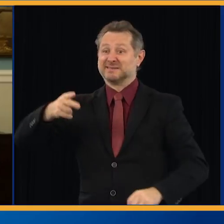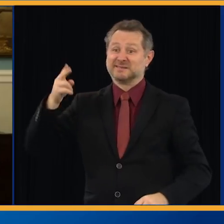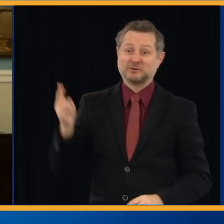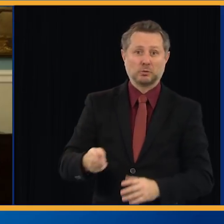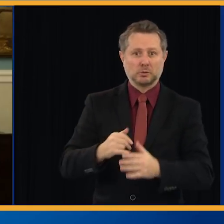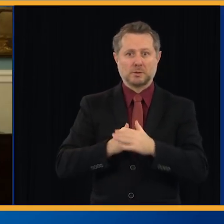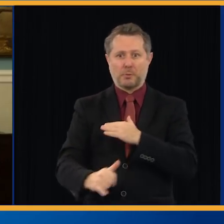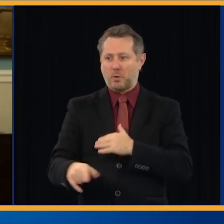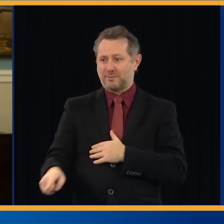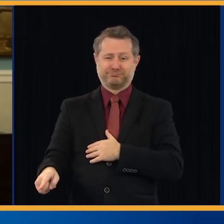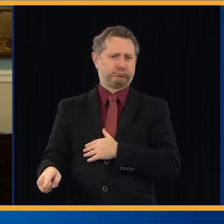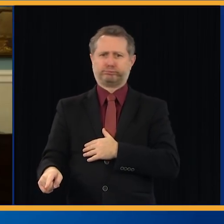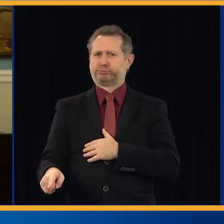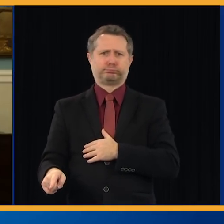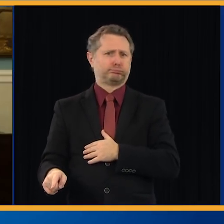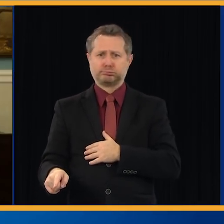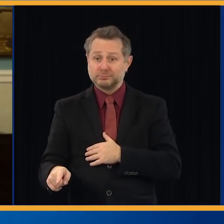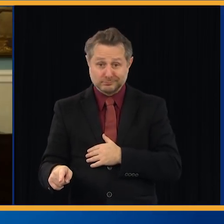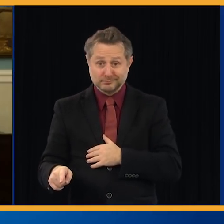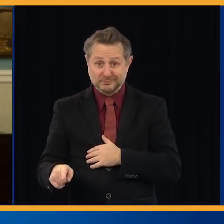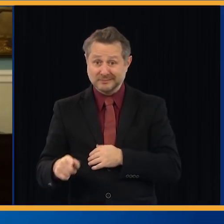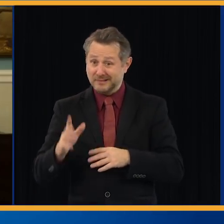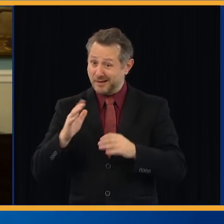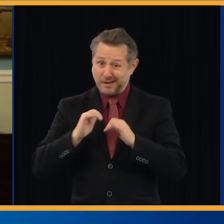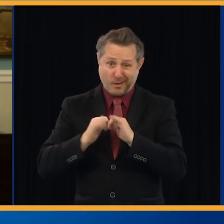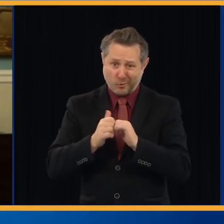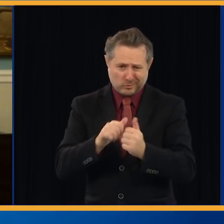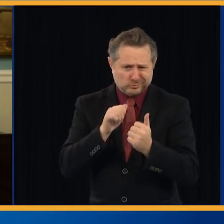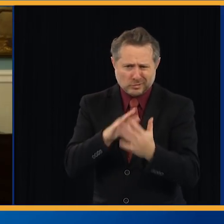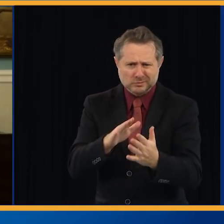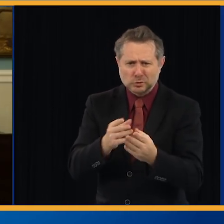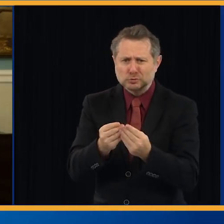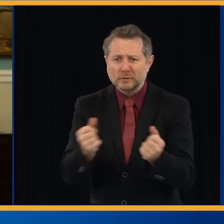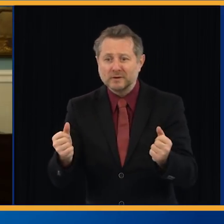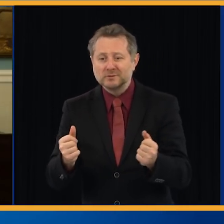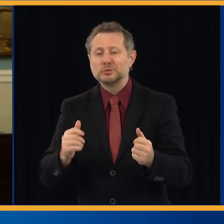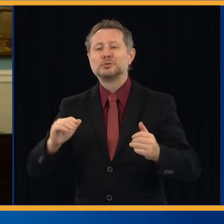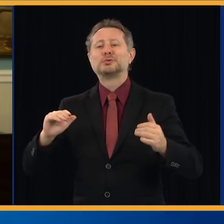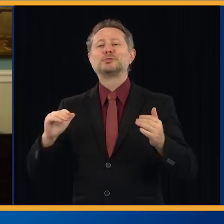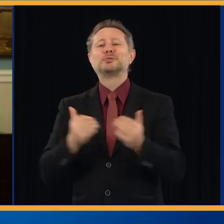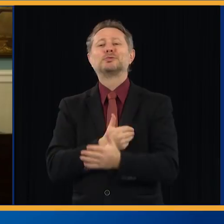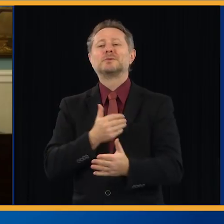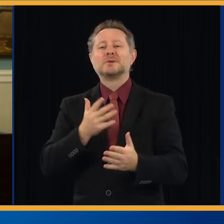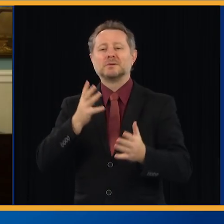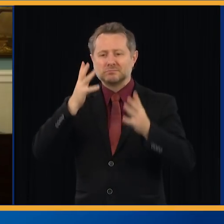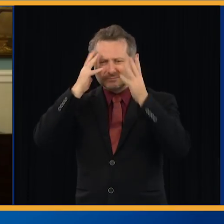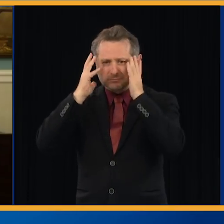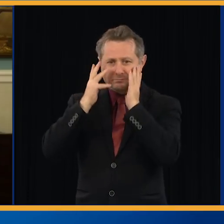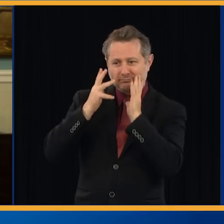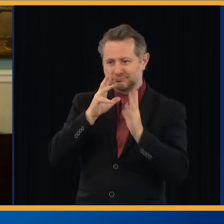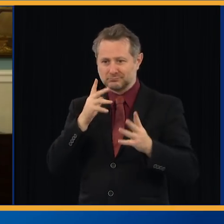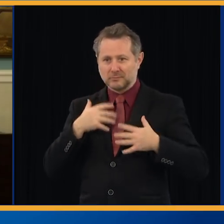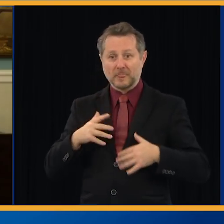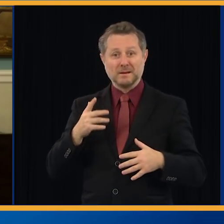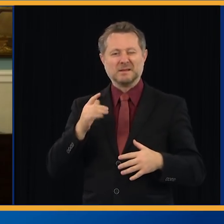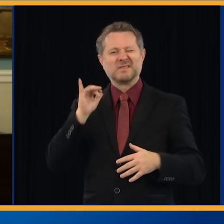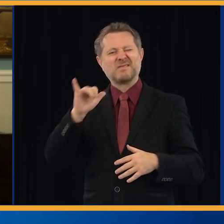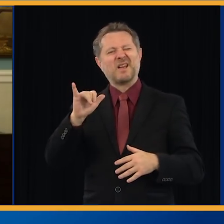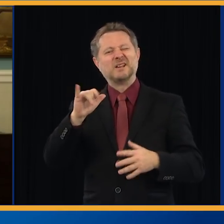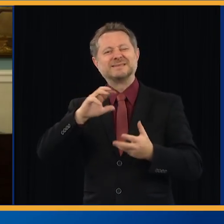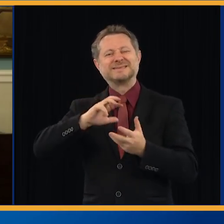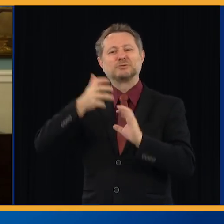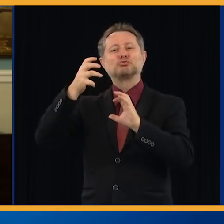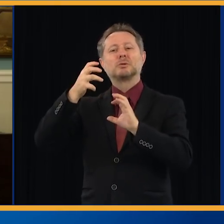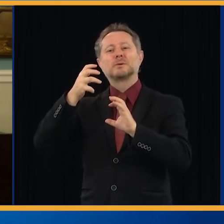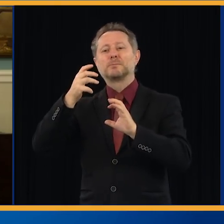and address this crisis in a whole new way. I agree with that, and I commend you for it. And, yeah, it took some disruption to say we're going to do